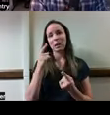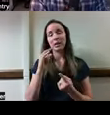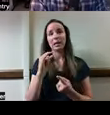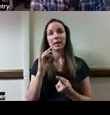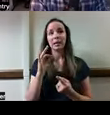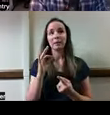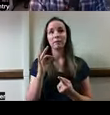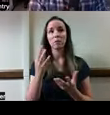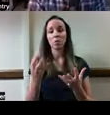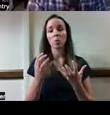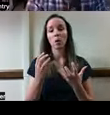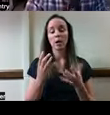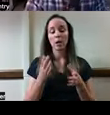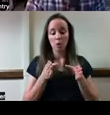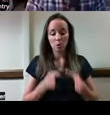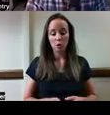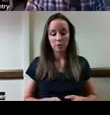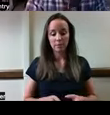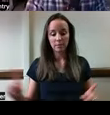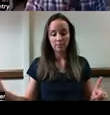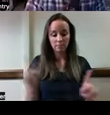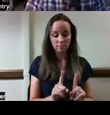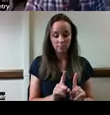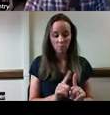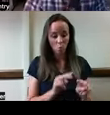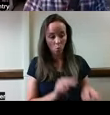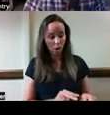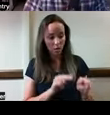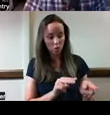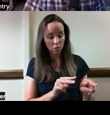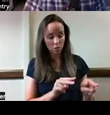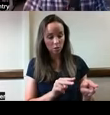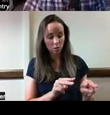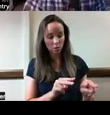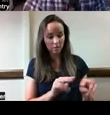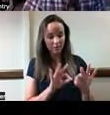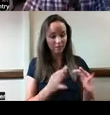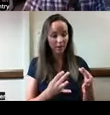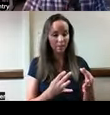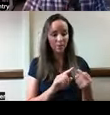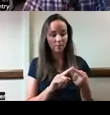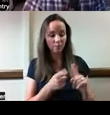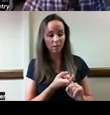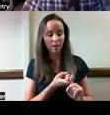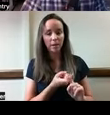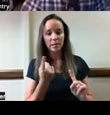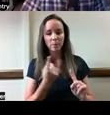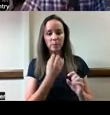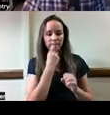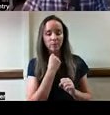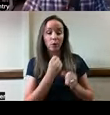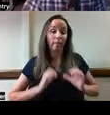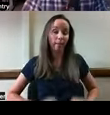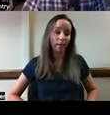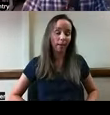to have a person on site supervising a loved one or someone that you're one of your clients